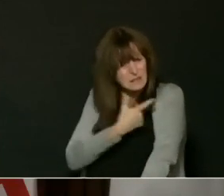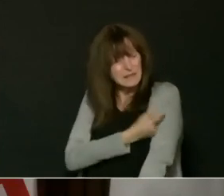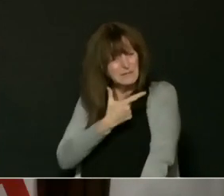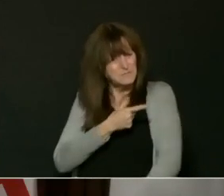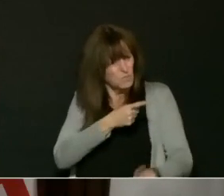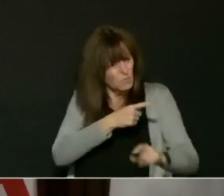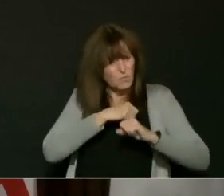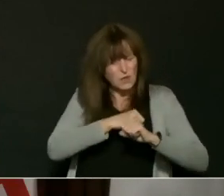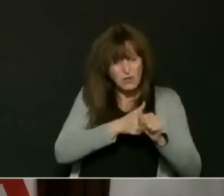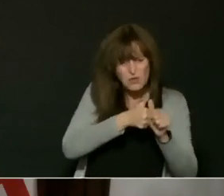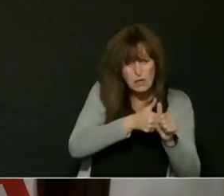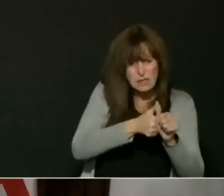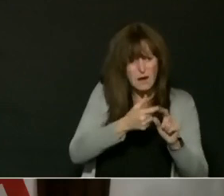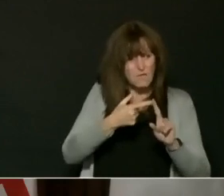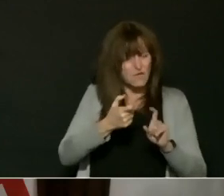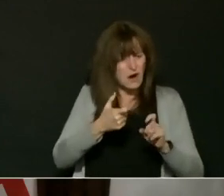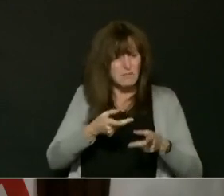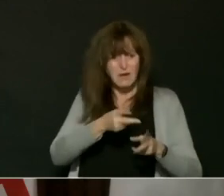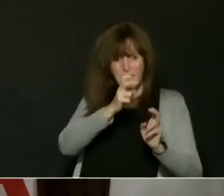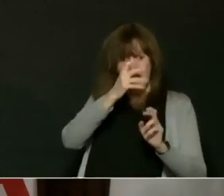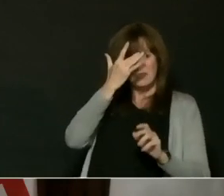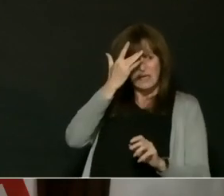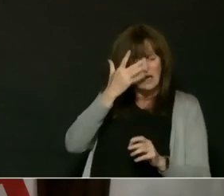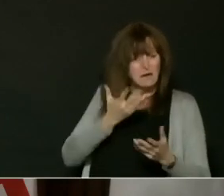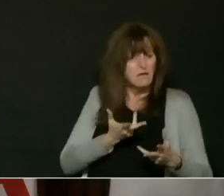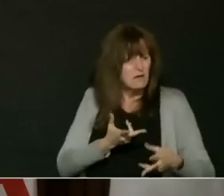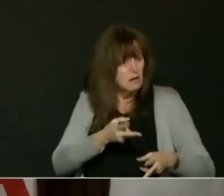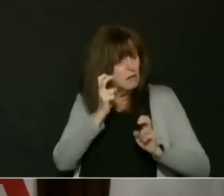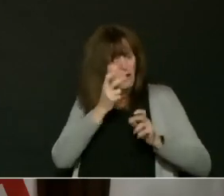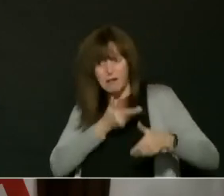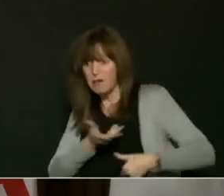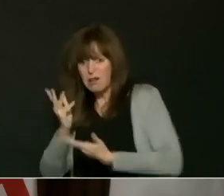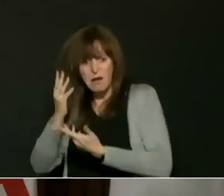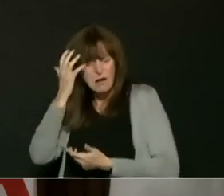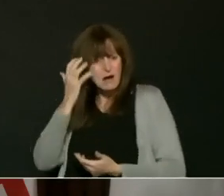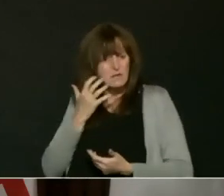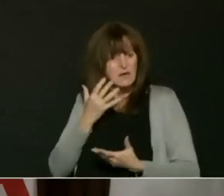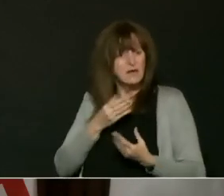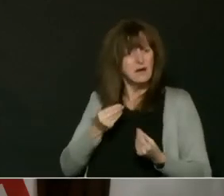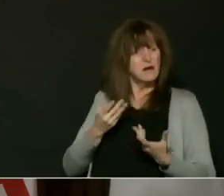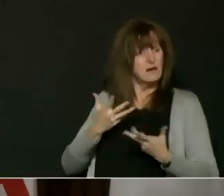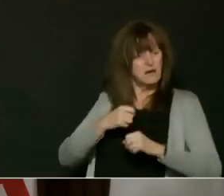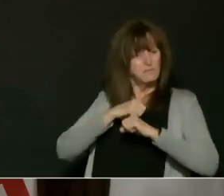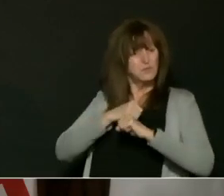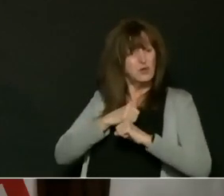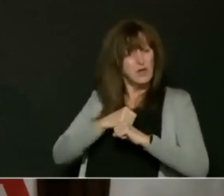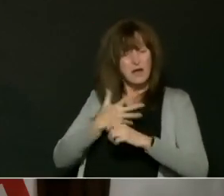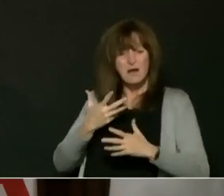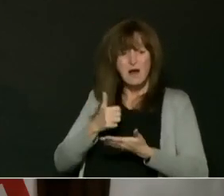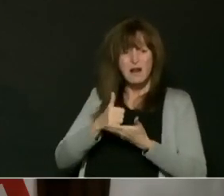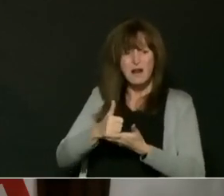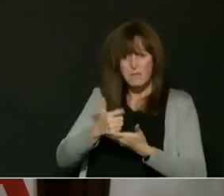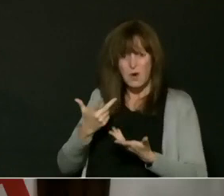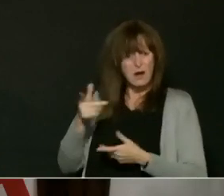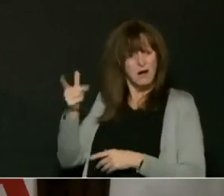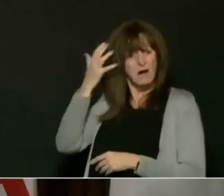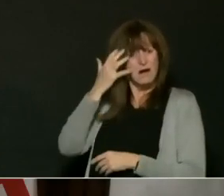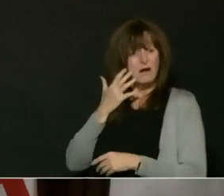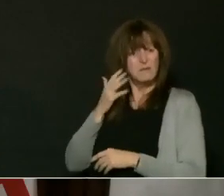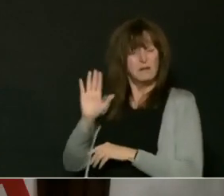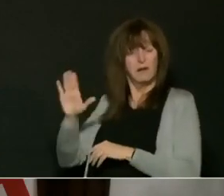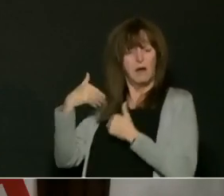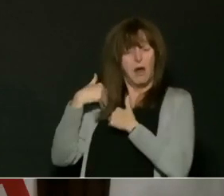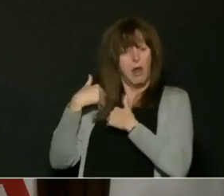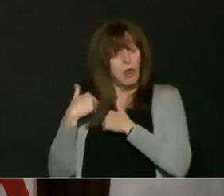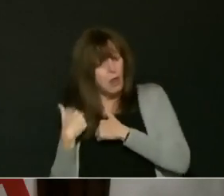and hospitalization, you have also helped our dedicated frontline health care providers by reducing the burden on our health care system.